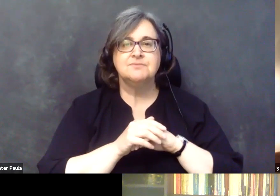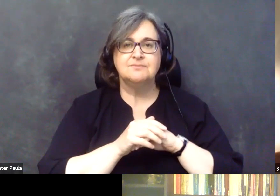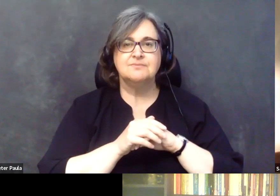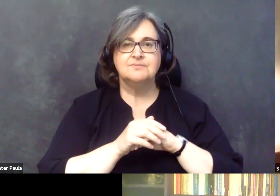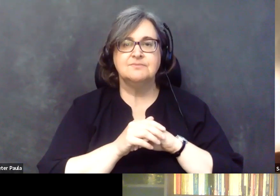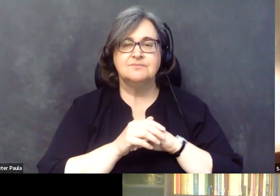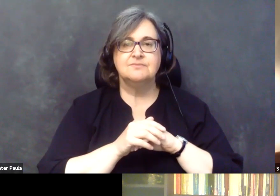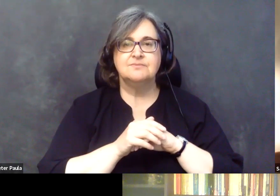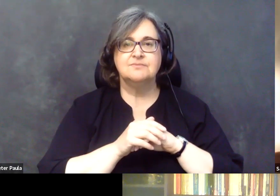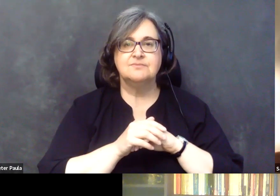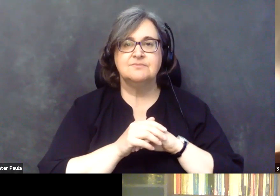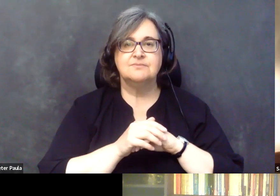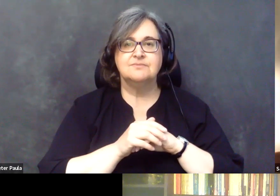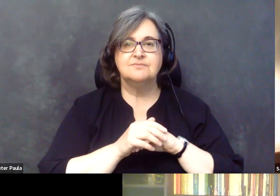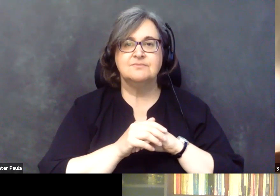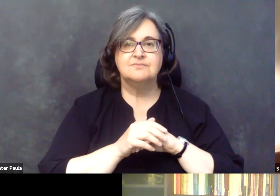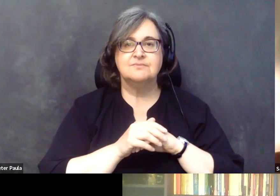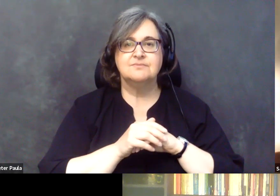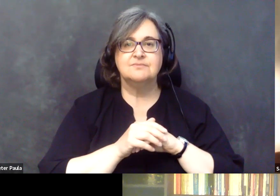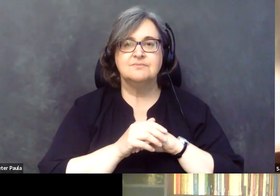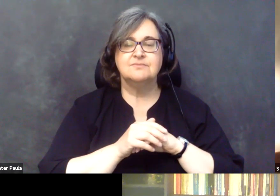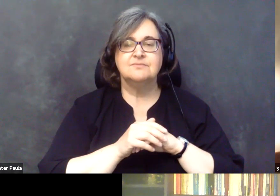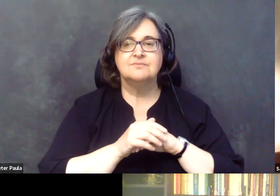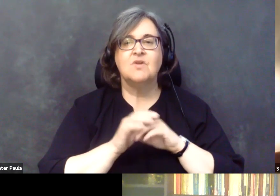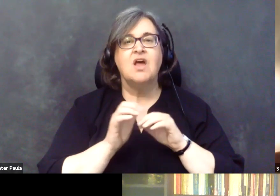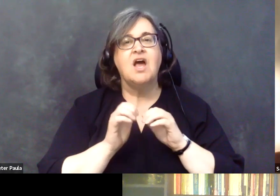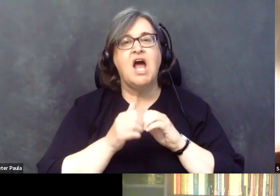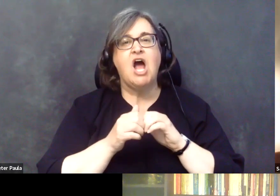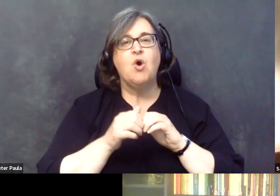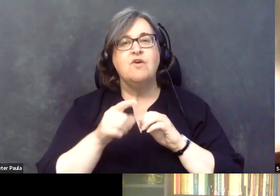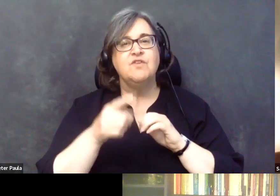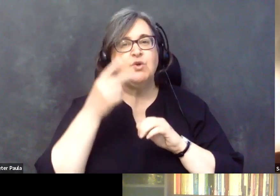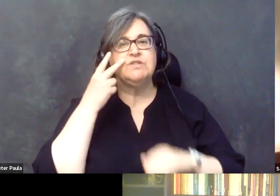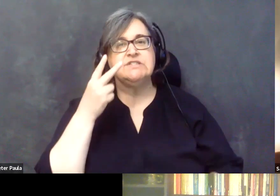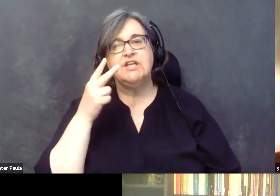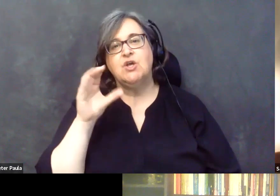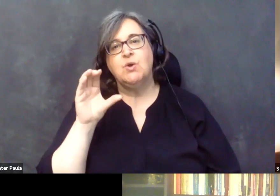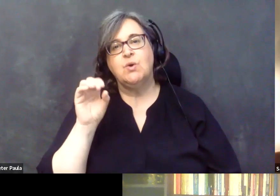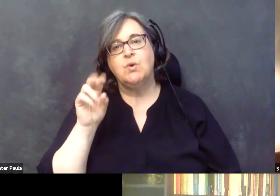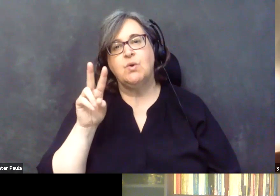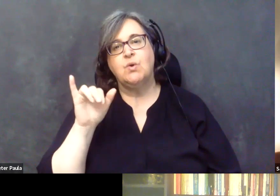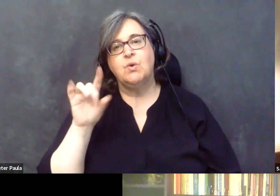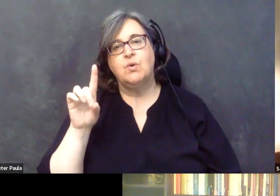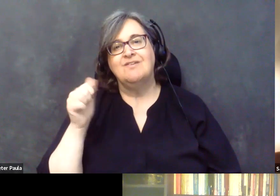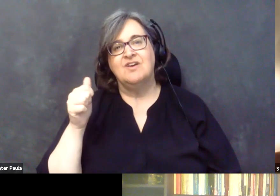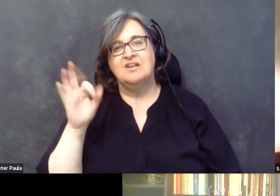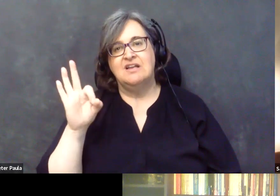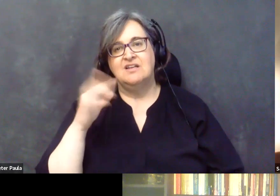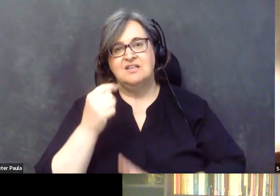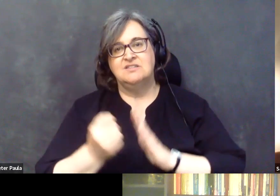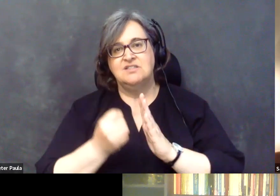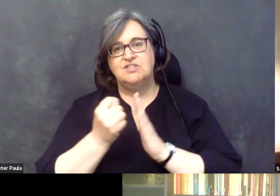how have you seen the COVID-19 season that we're in